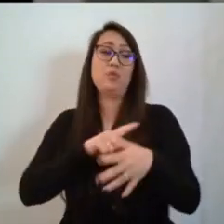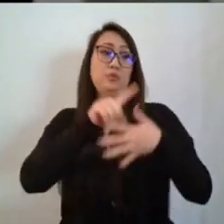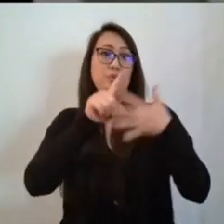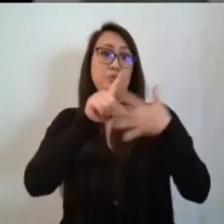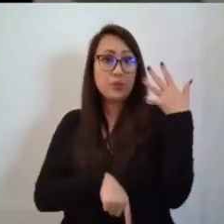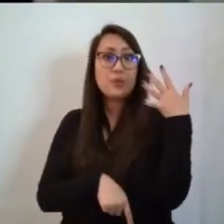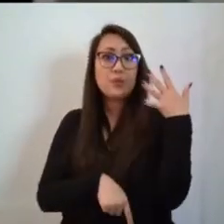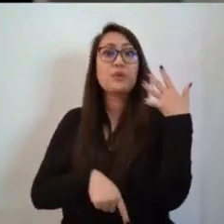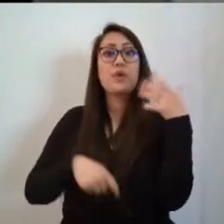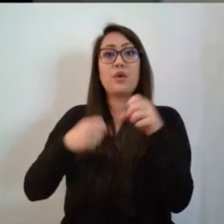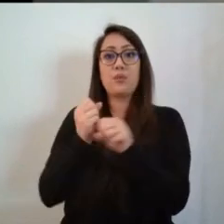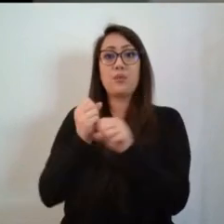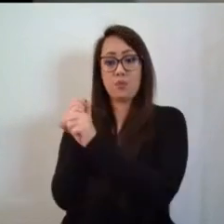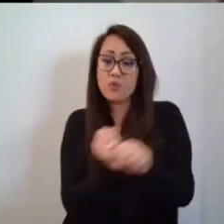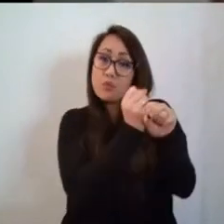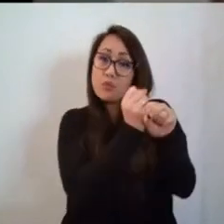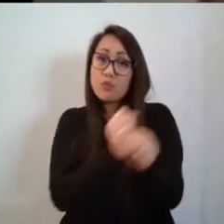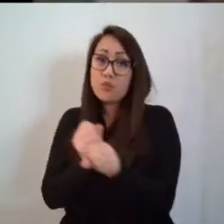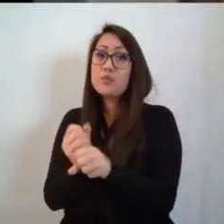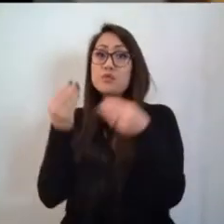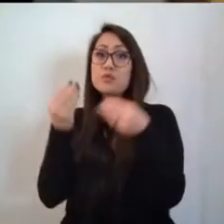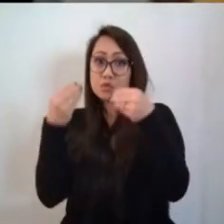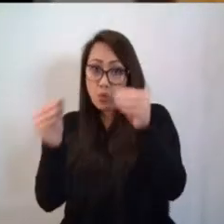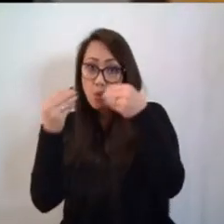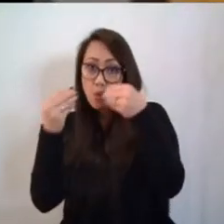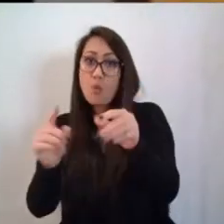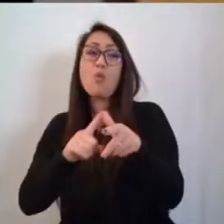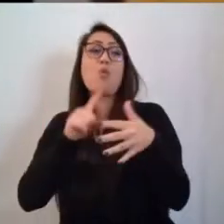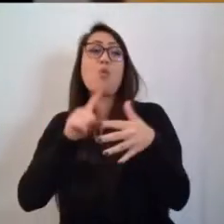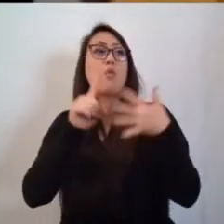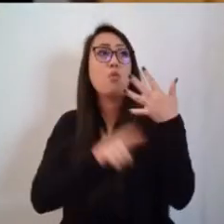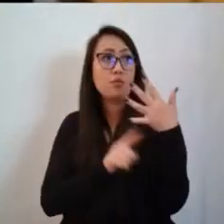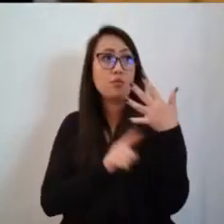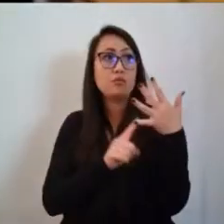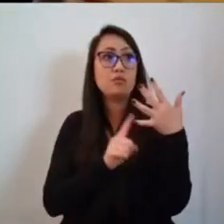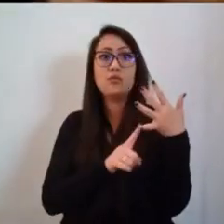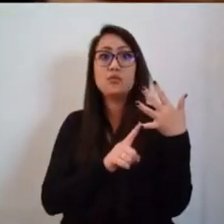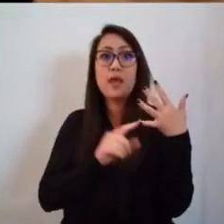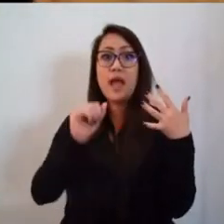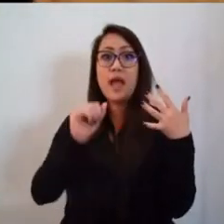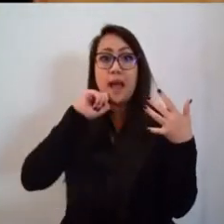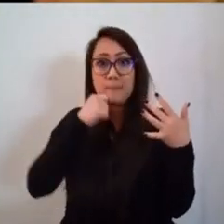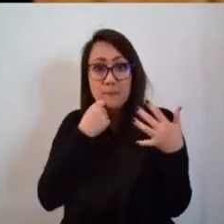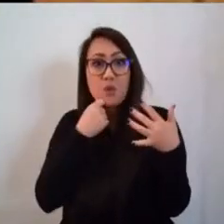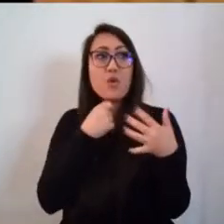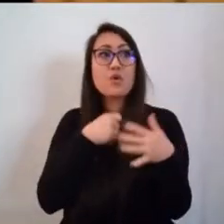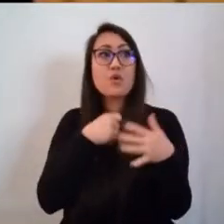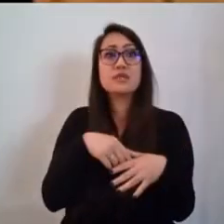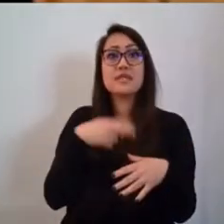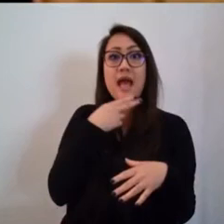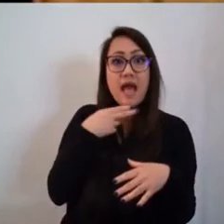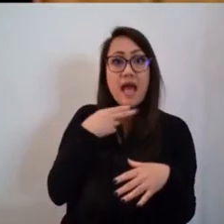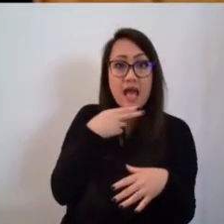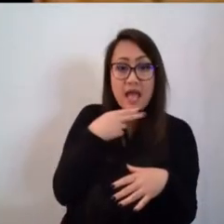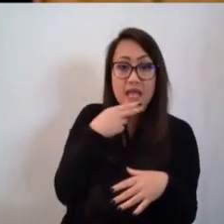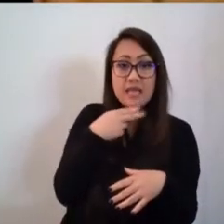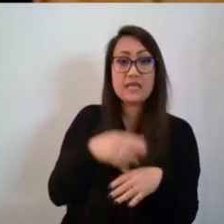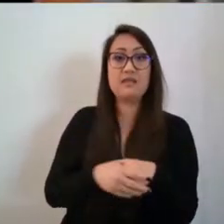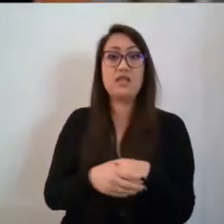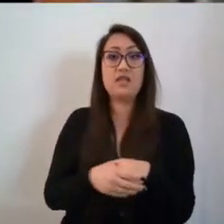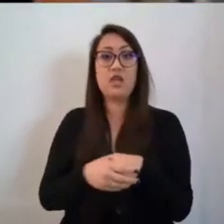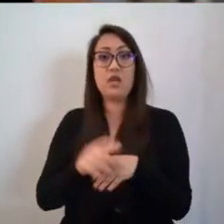He sold potatoes. He sold honey and honeycombs, turnips and cabbages.